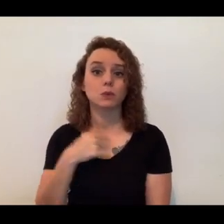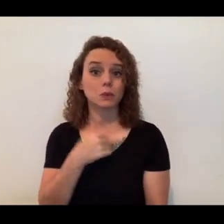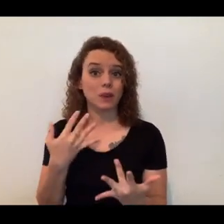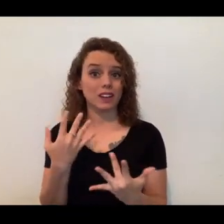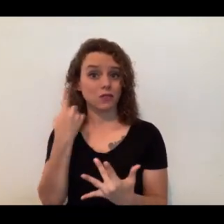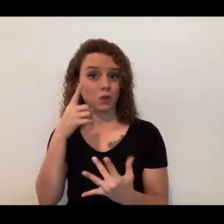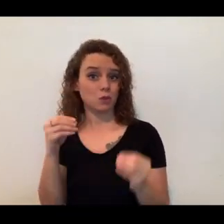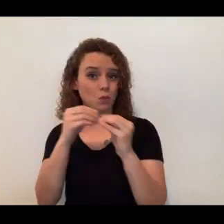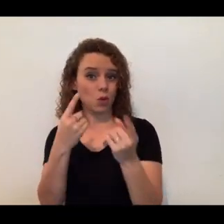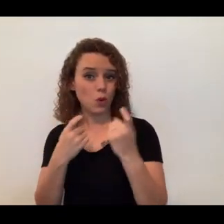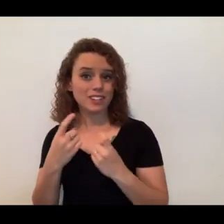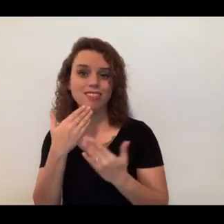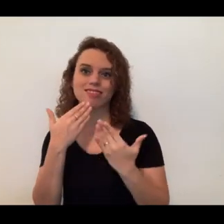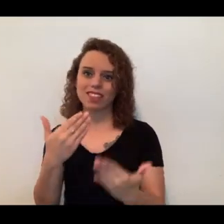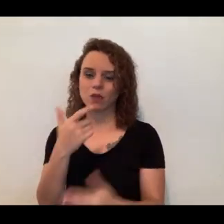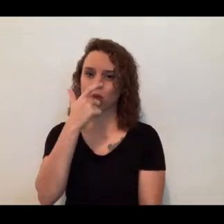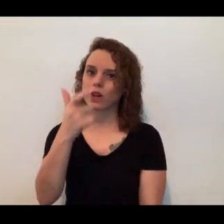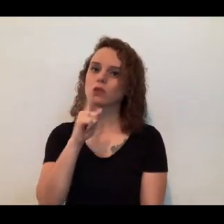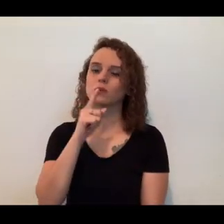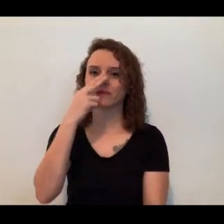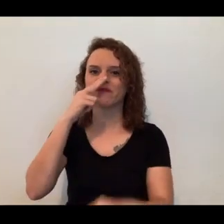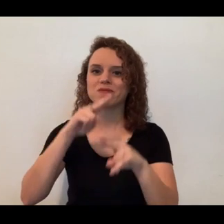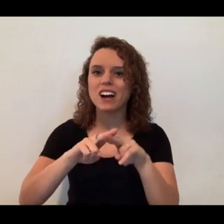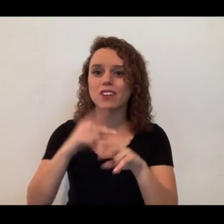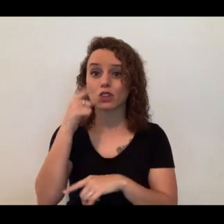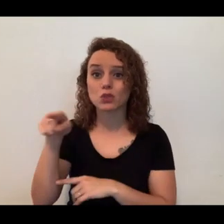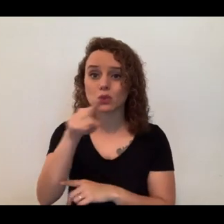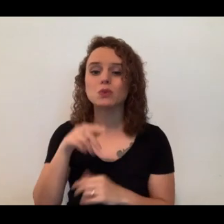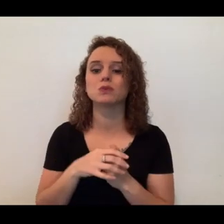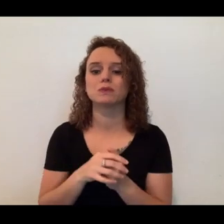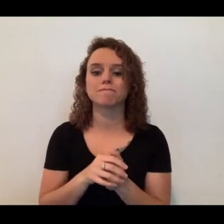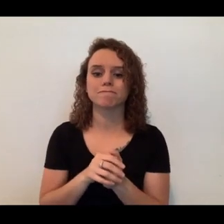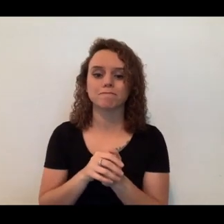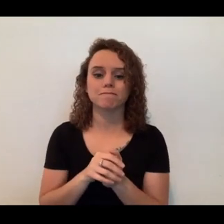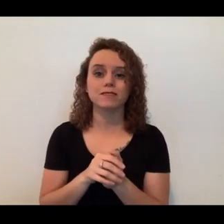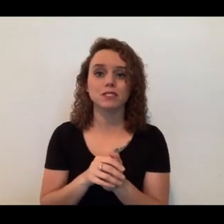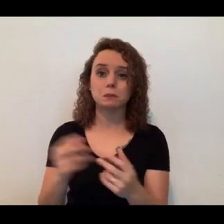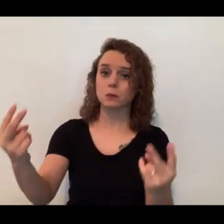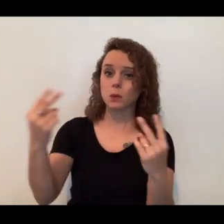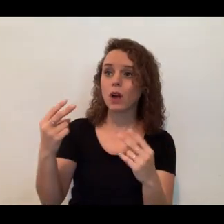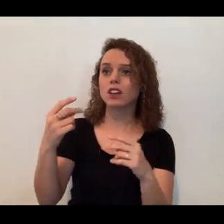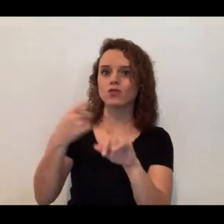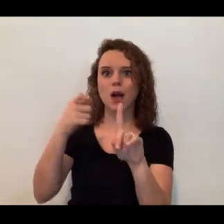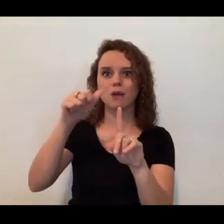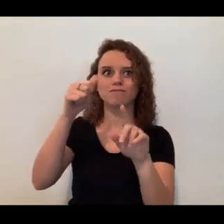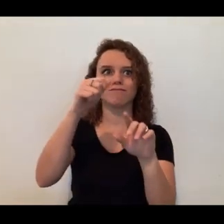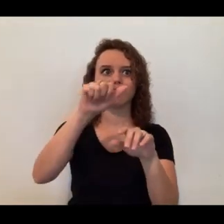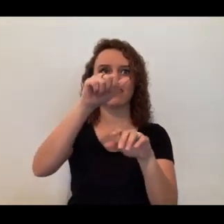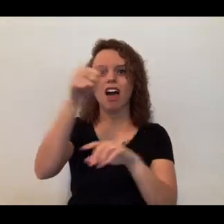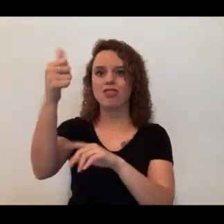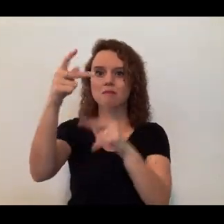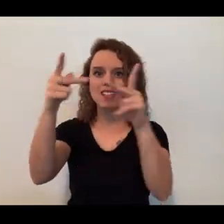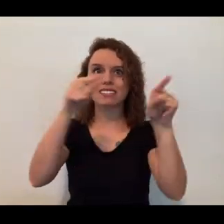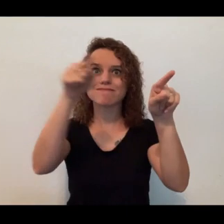tuning in. It's so fun to be able to have you guys tune in remotely and be able to share our animals